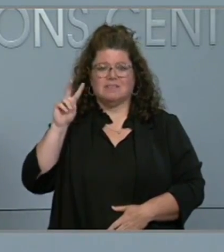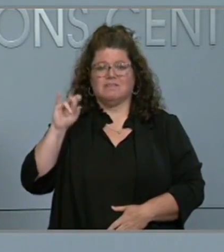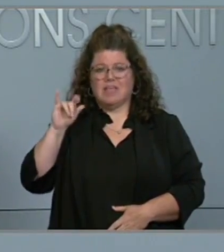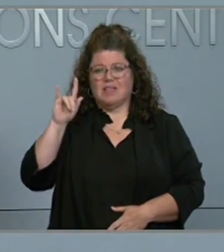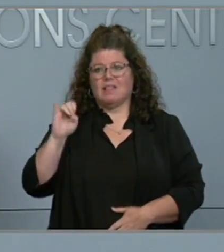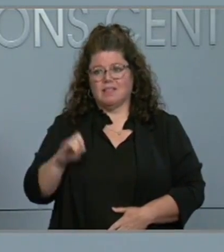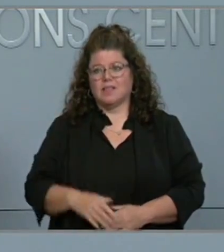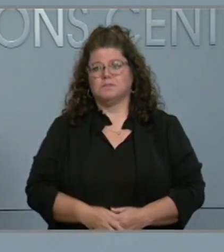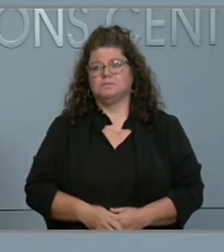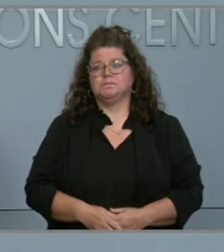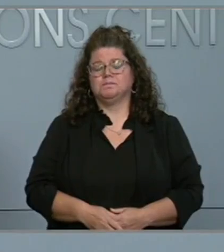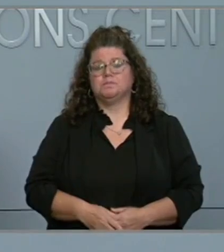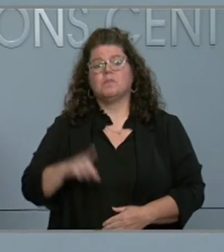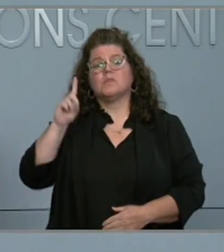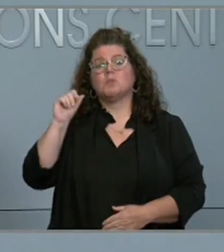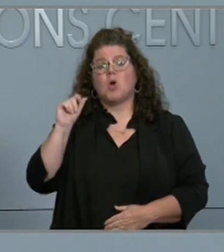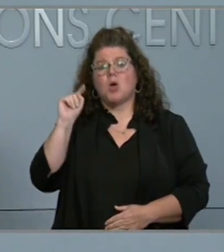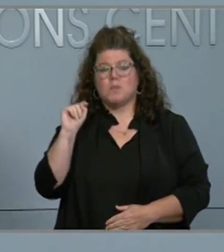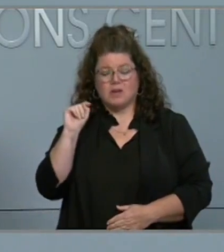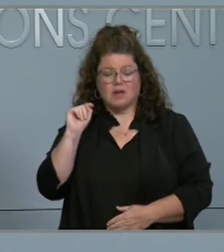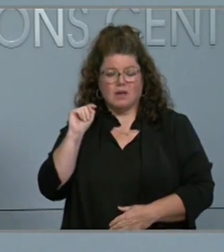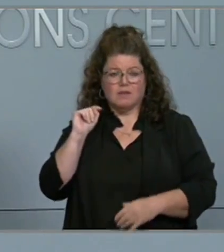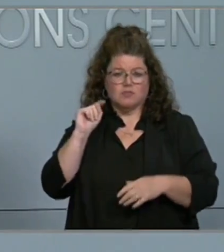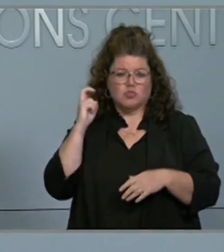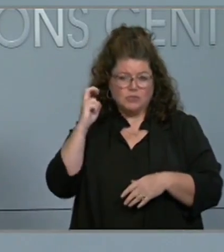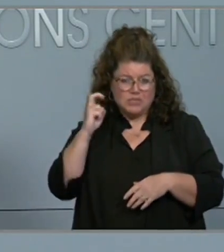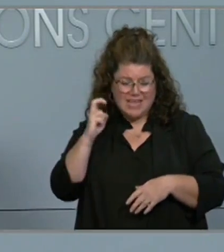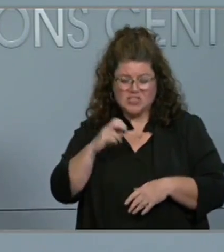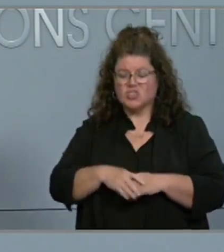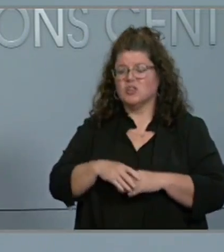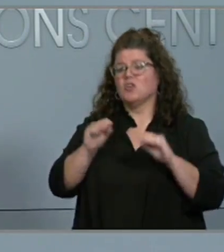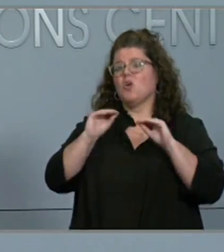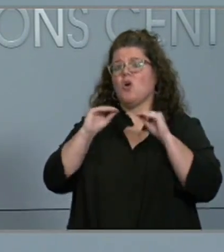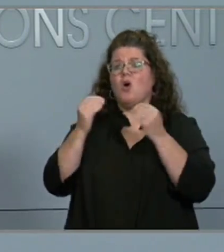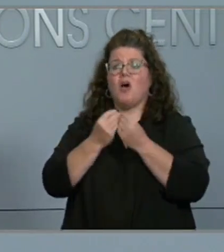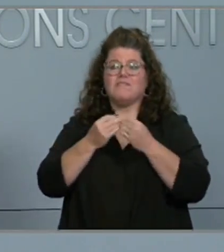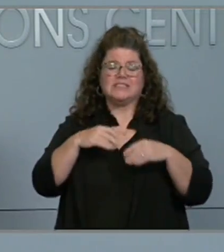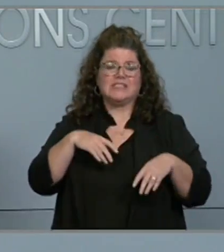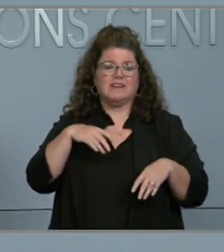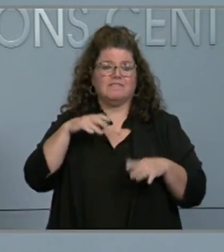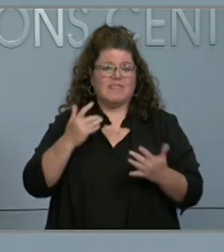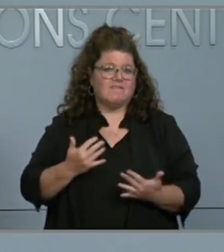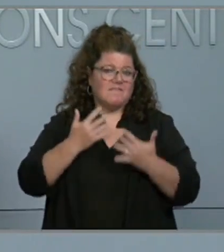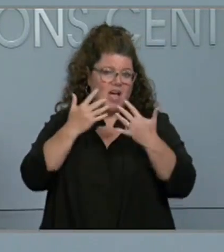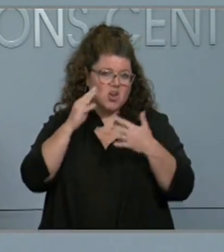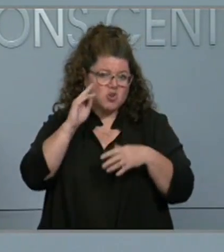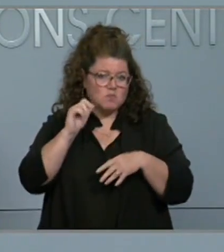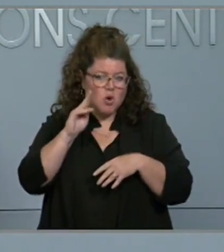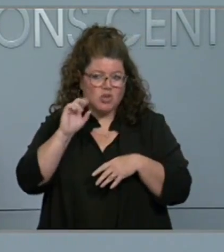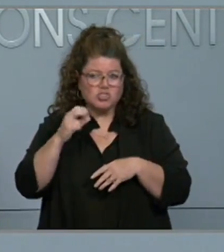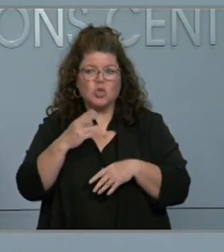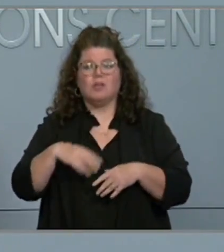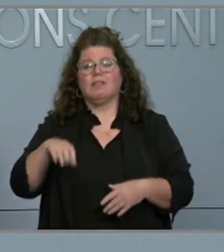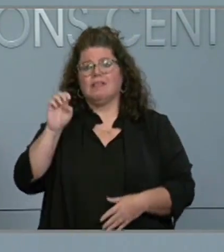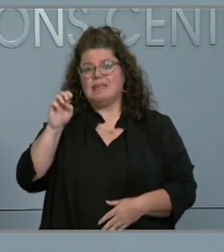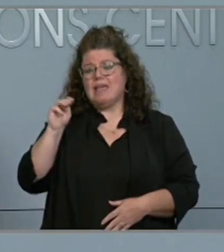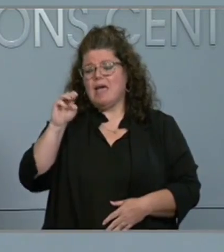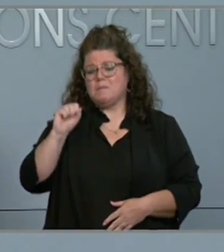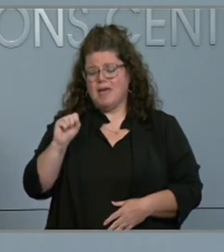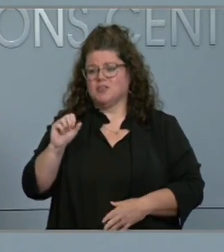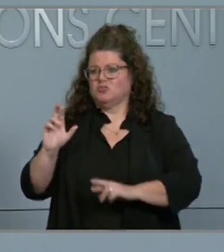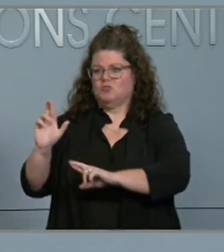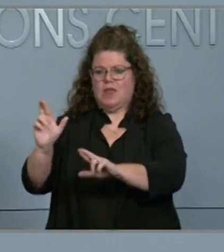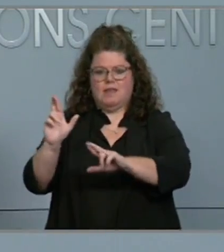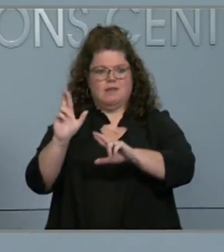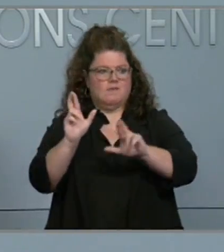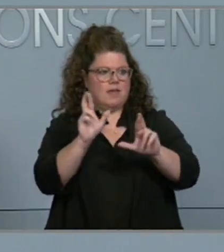support from the Department of Transportation, the State Highway Patrol, the Office of the State Fire Marshal, and the Office of EMS continue to be engaged across the state to